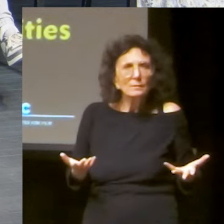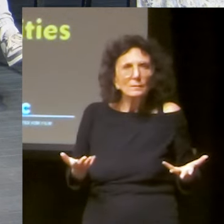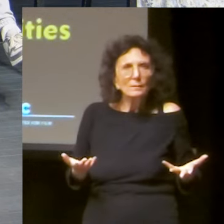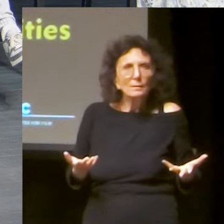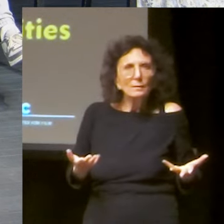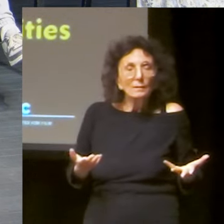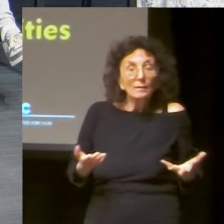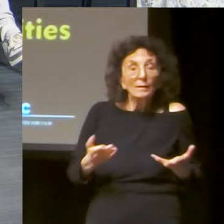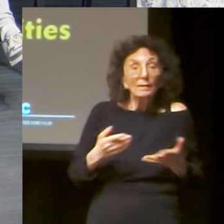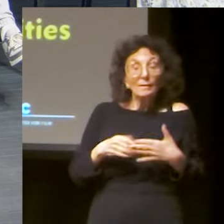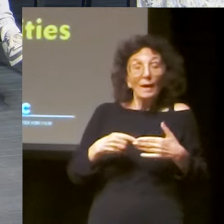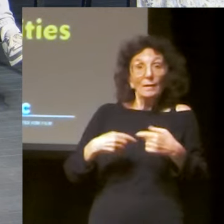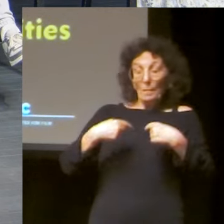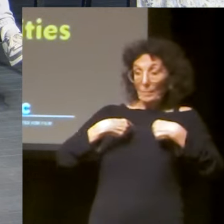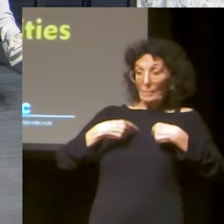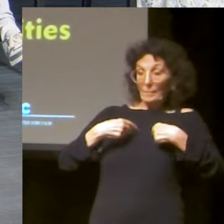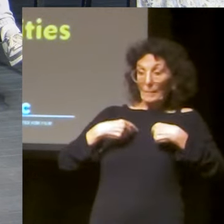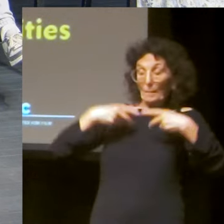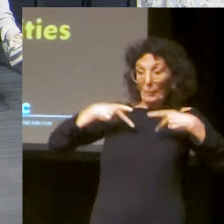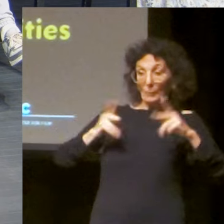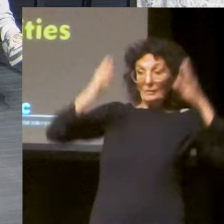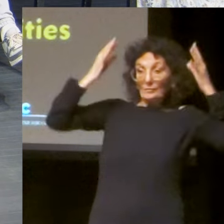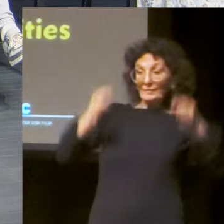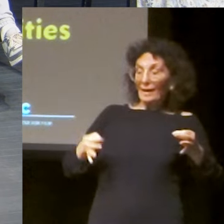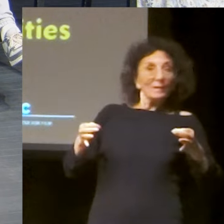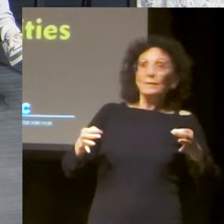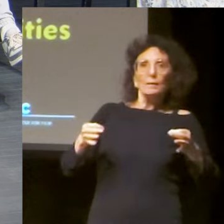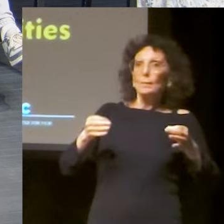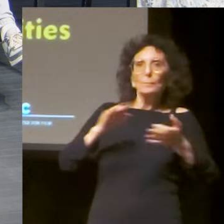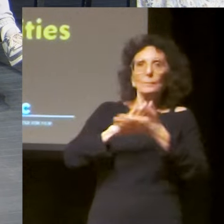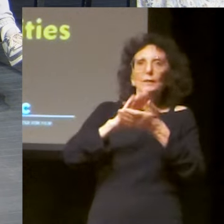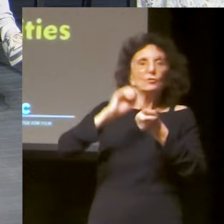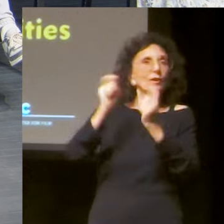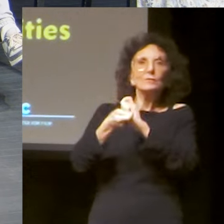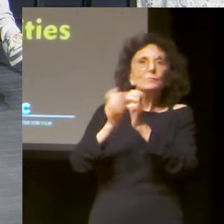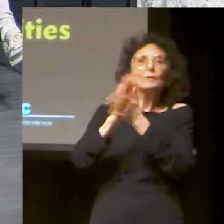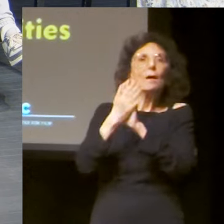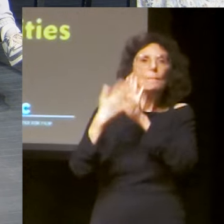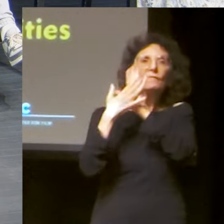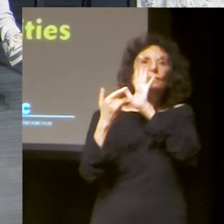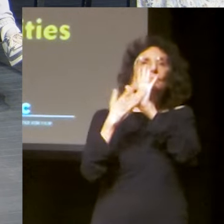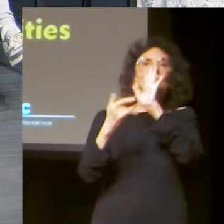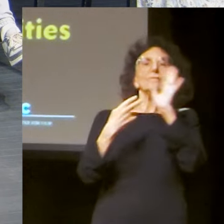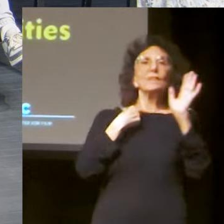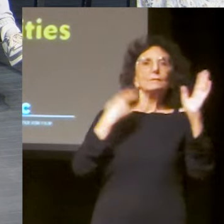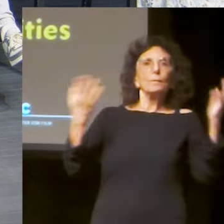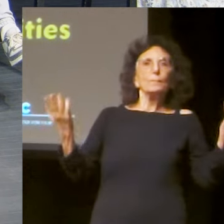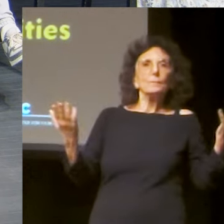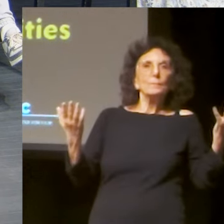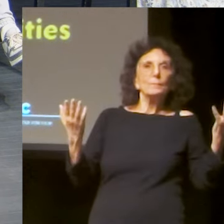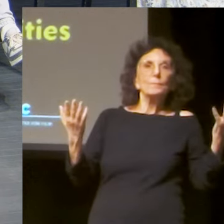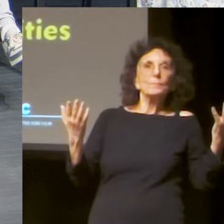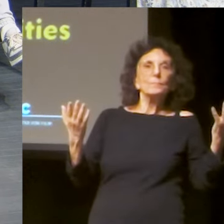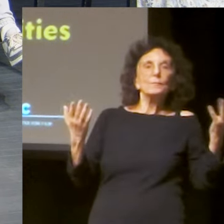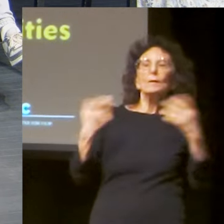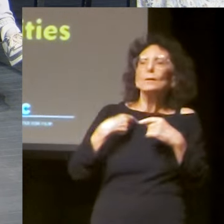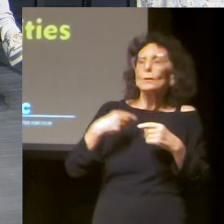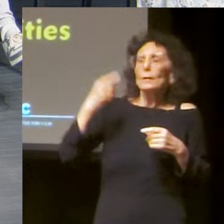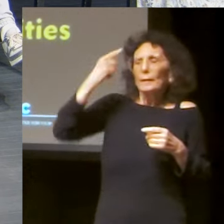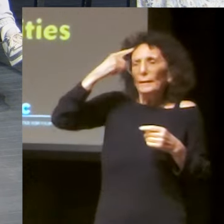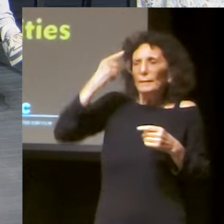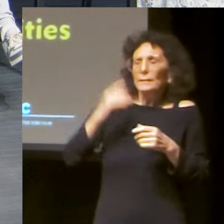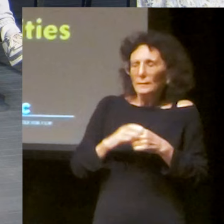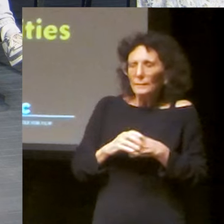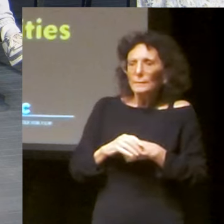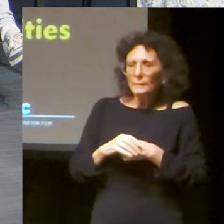that's not there, or if someone is taking advantage of that, then self-determination quickly